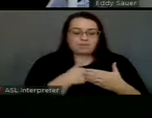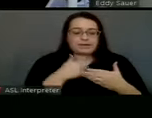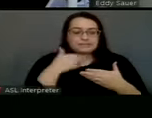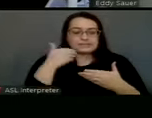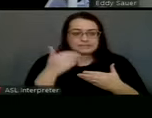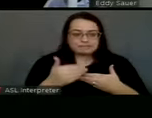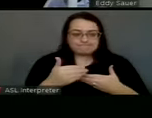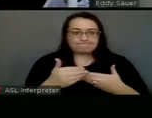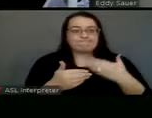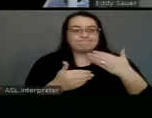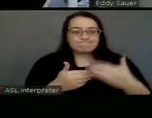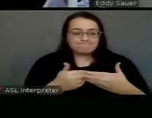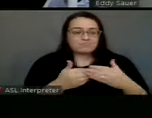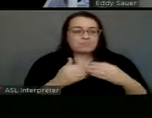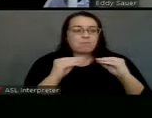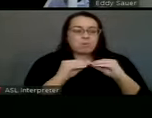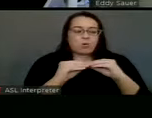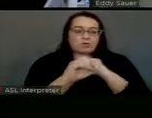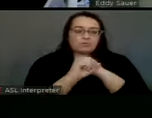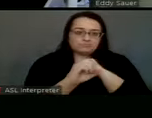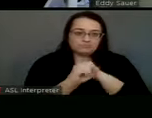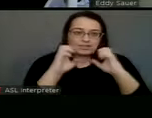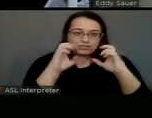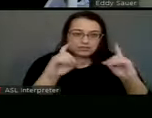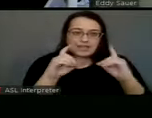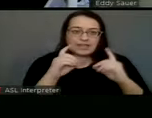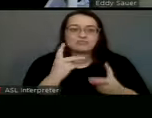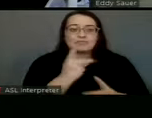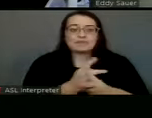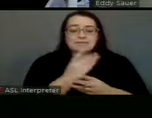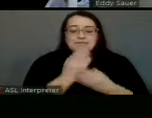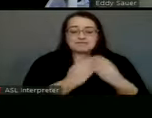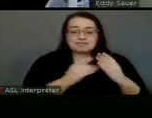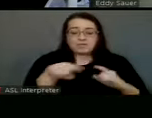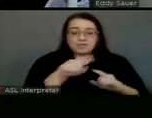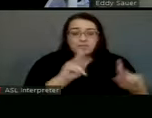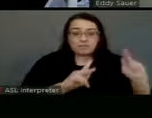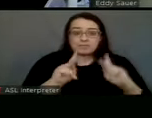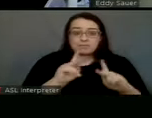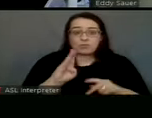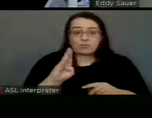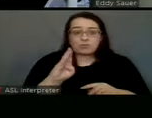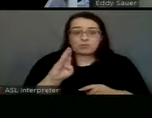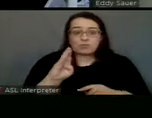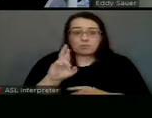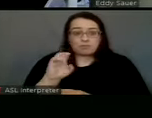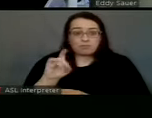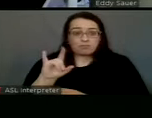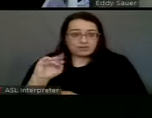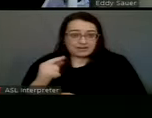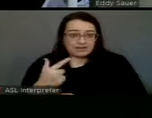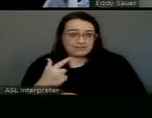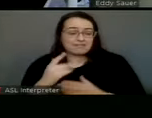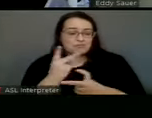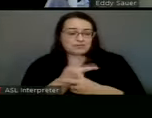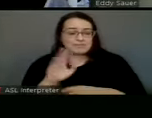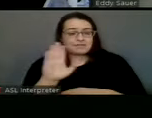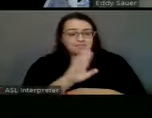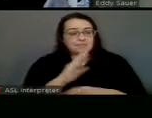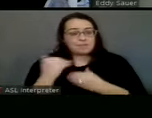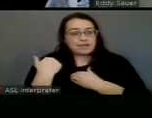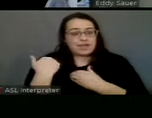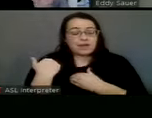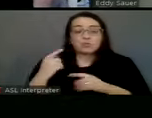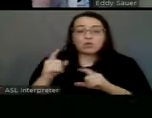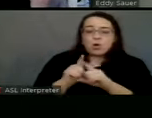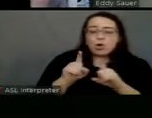um, the education and holding some of our, our local, um, citizens, um, accountable. It also